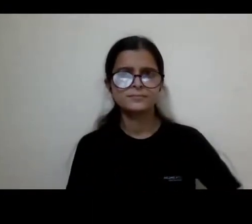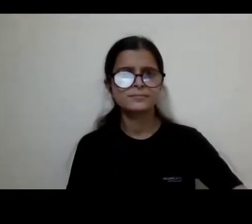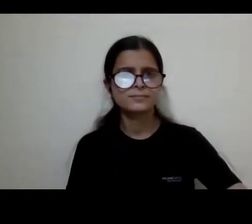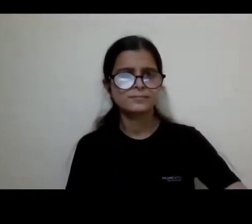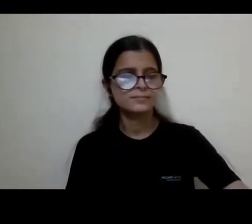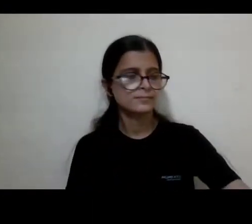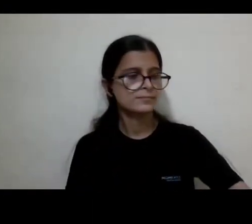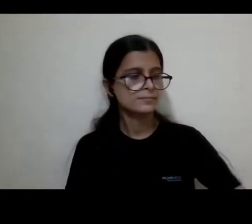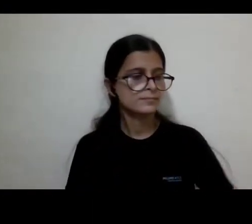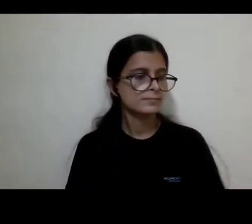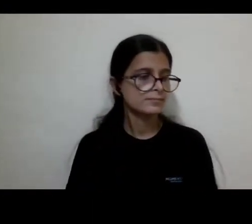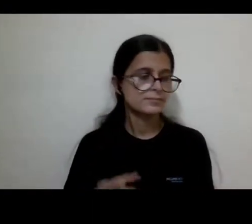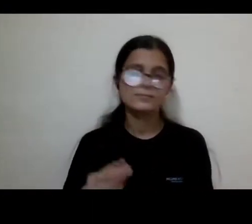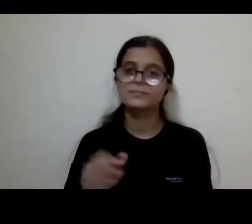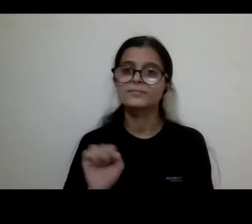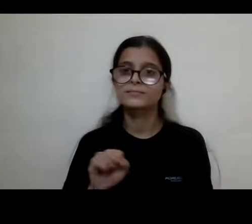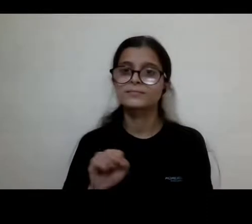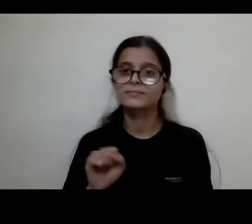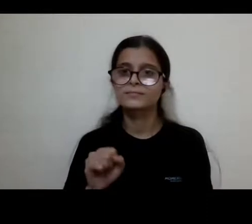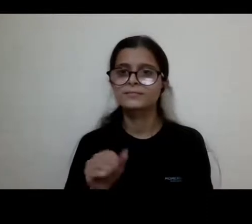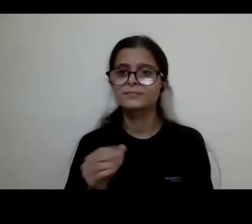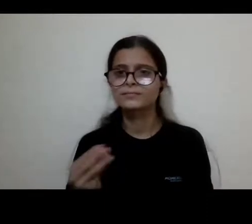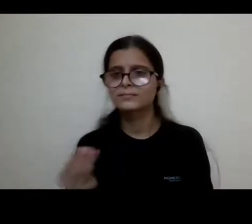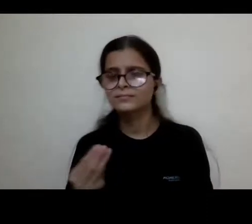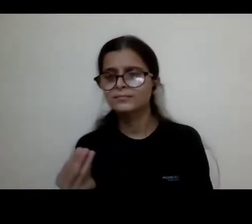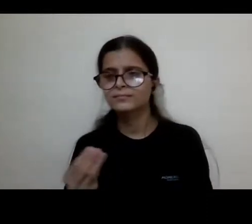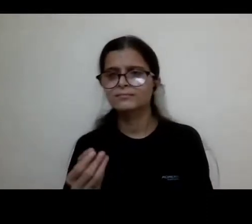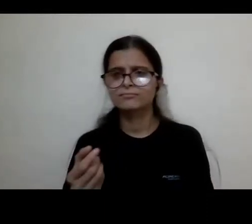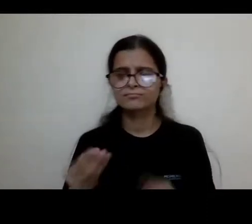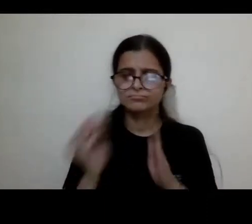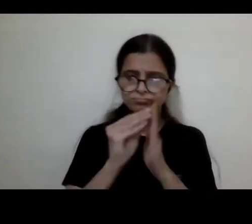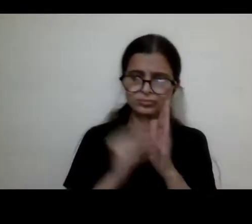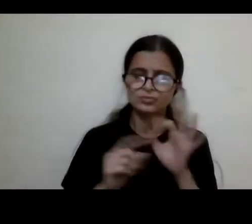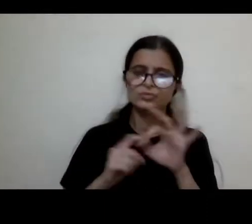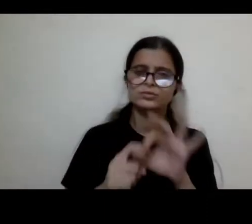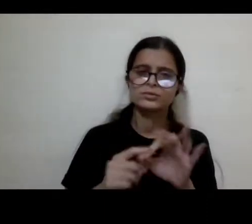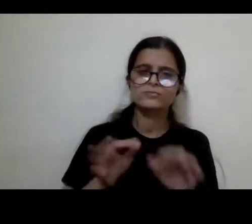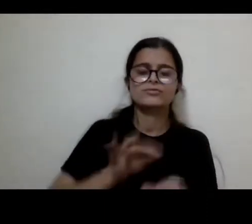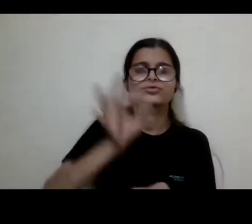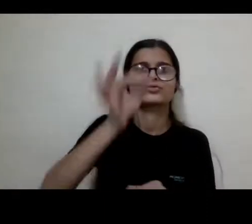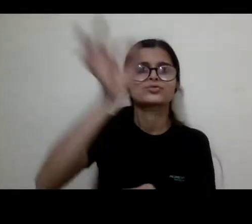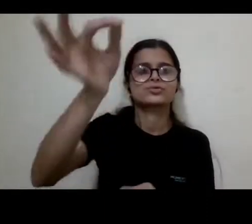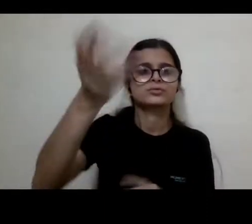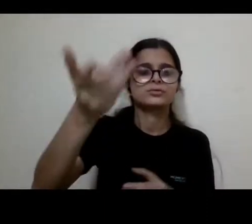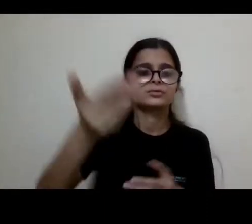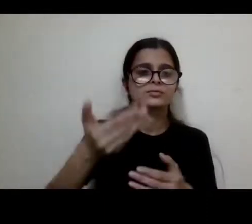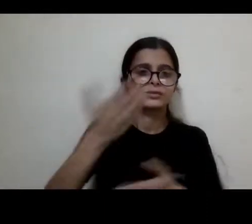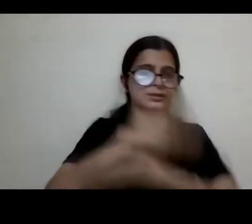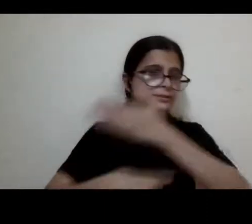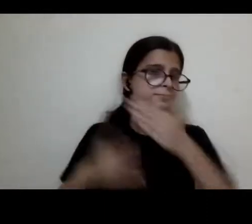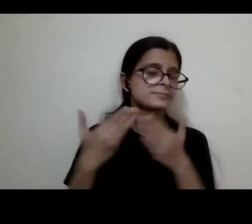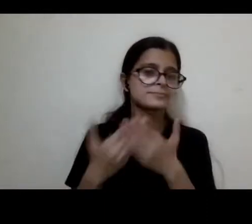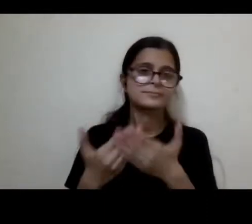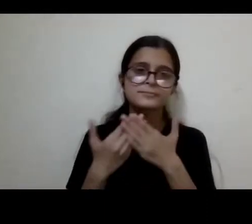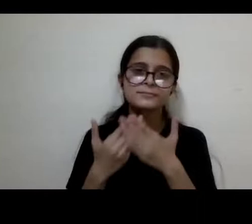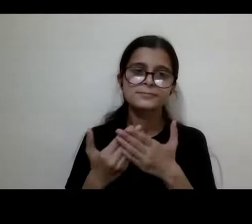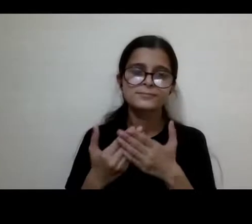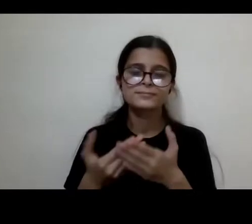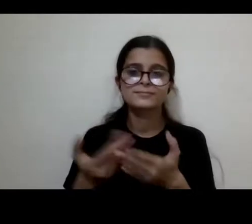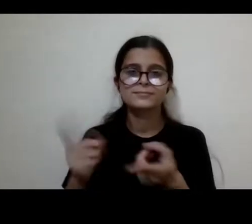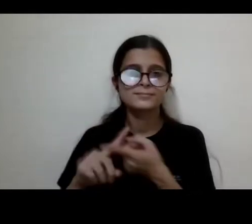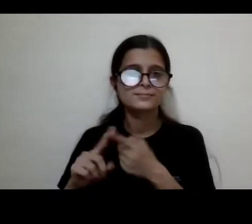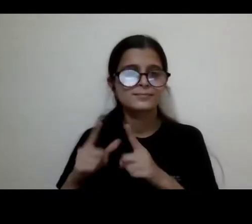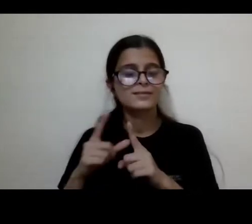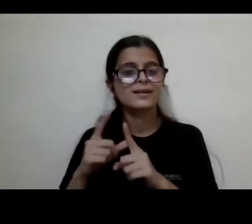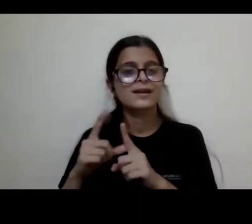Before that, there's a question that Rachel has asked about the future of literary disability studies. Where is it heading? What are the questions that